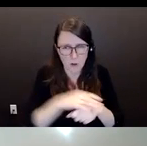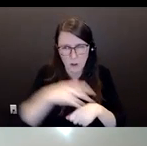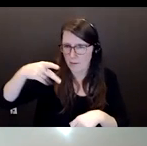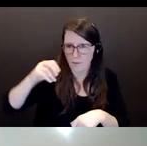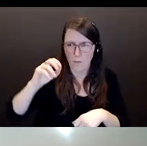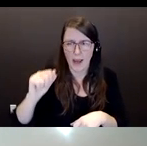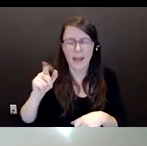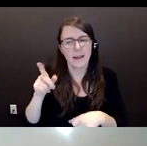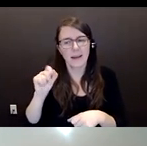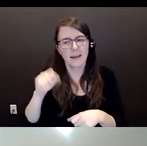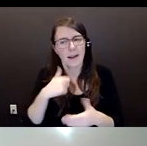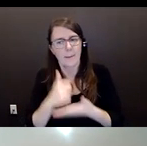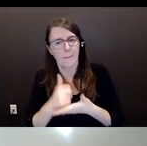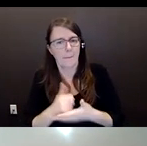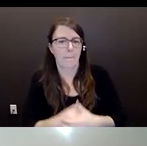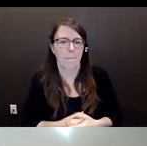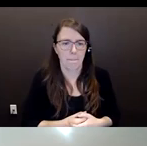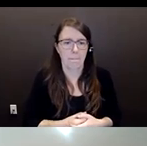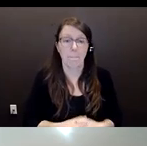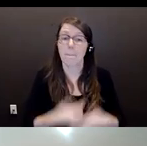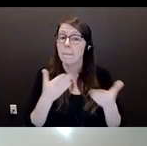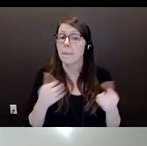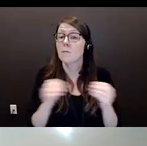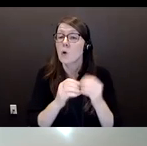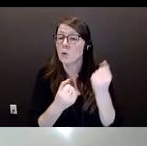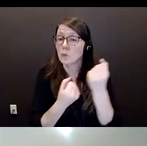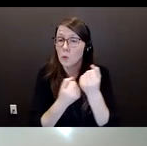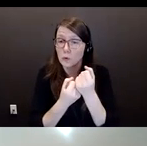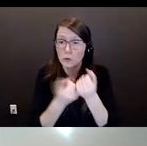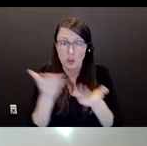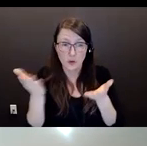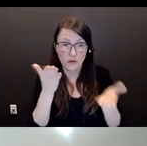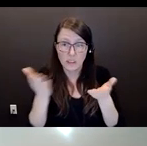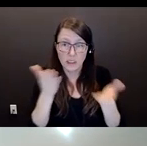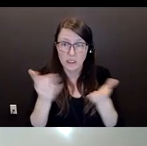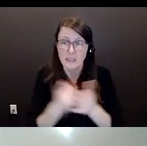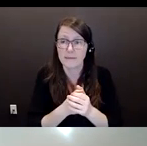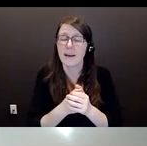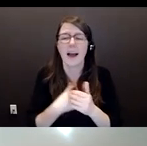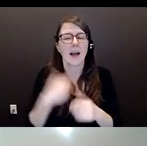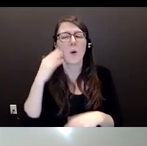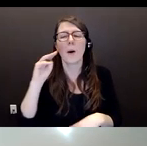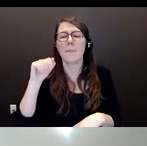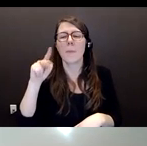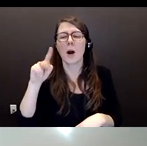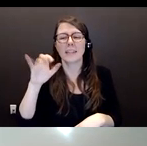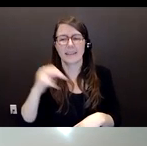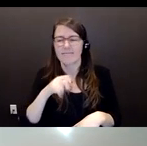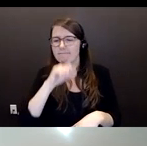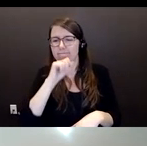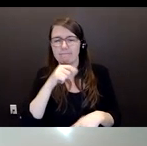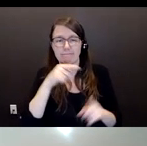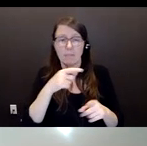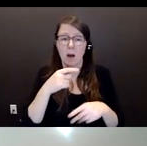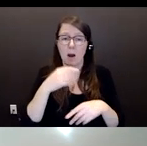some support services and I think one that Martin would really I know reinforces is the Ontario Caregivers Association